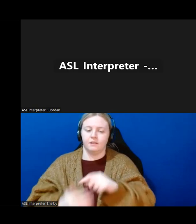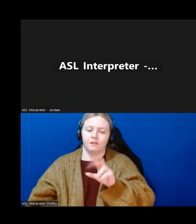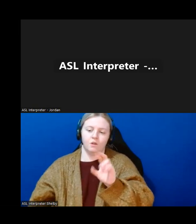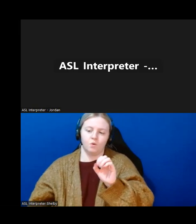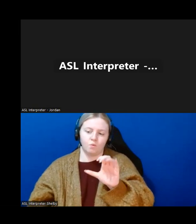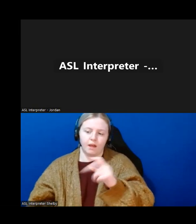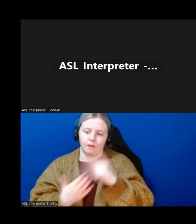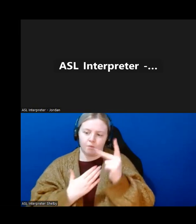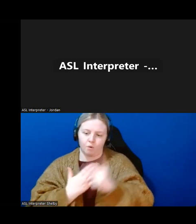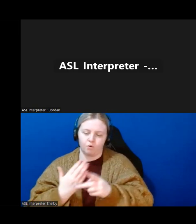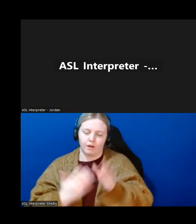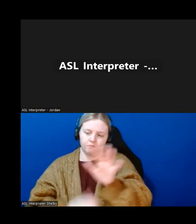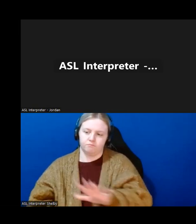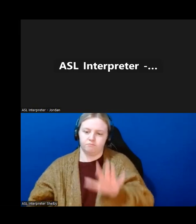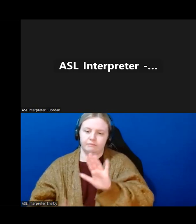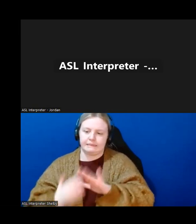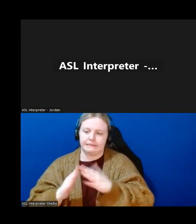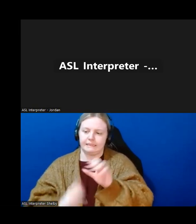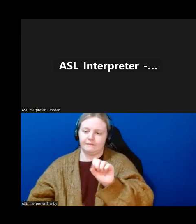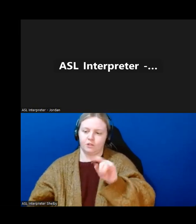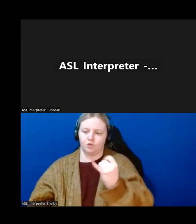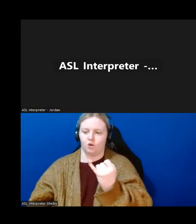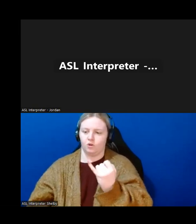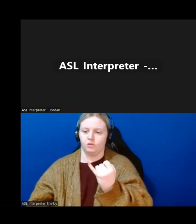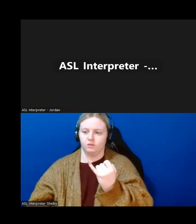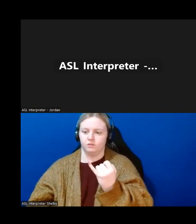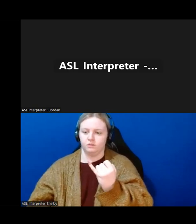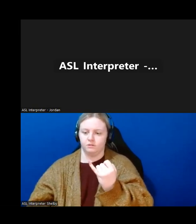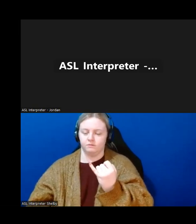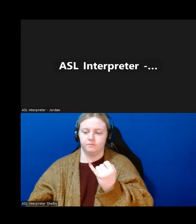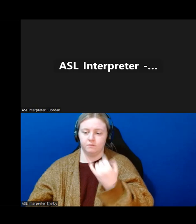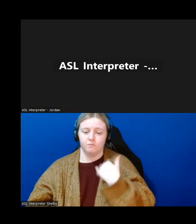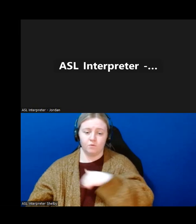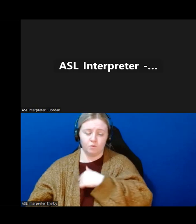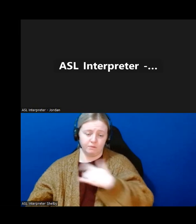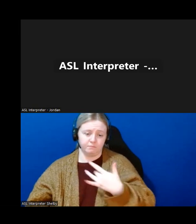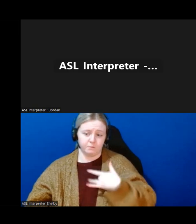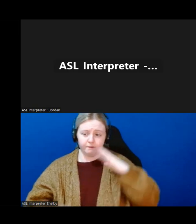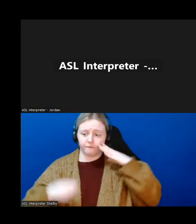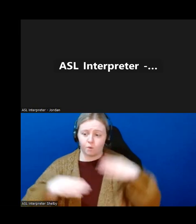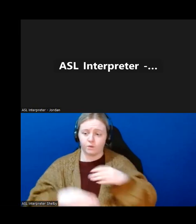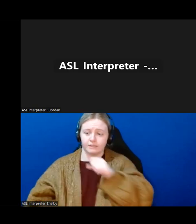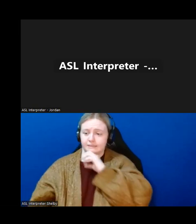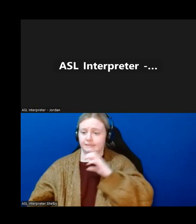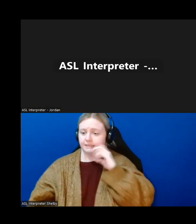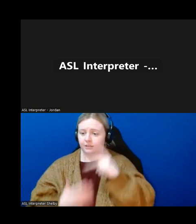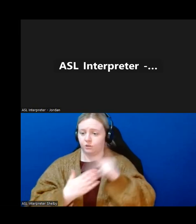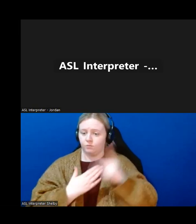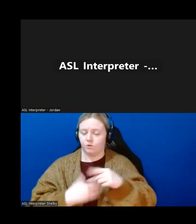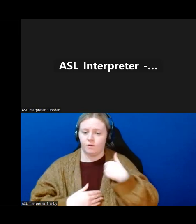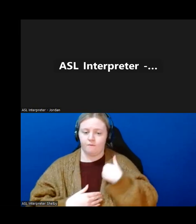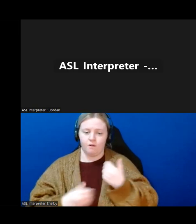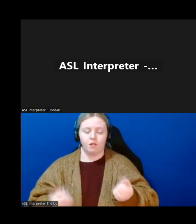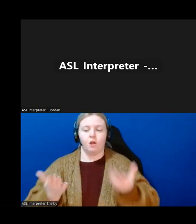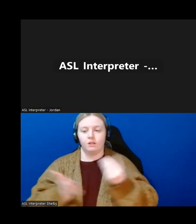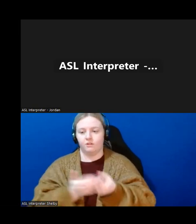through the City of St. John's. Specifically, we look a lot at the seniors program because we have an incredible fund to be able